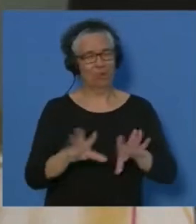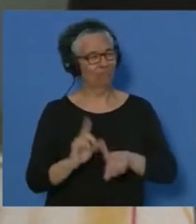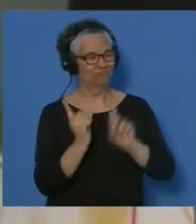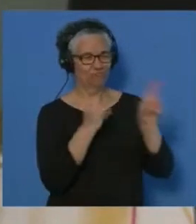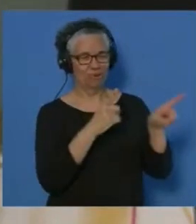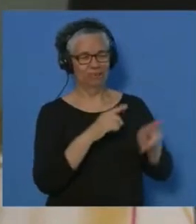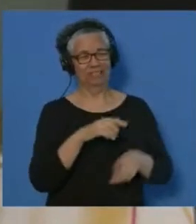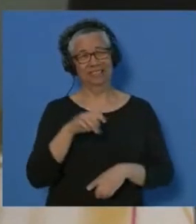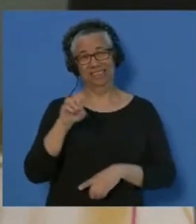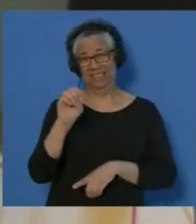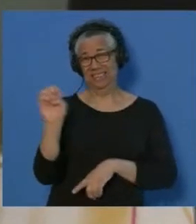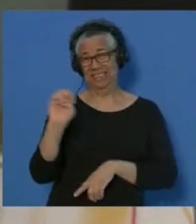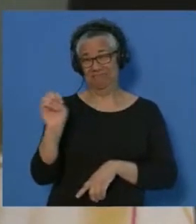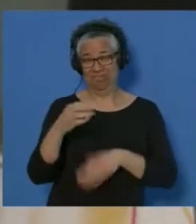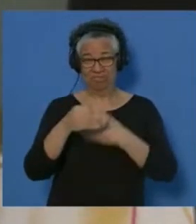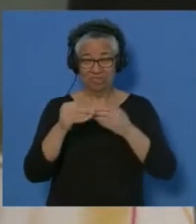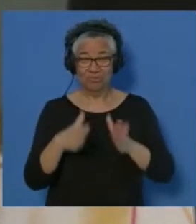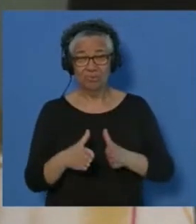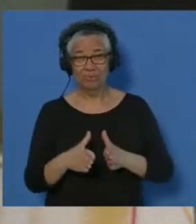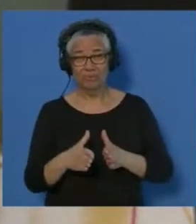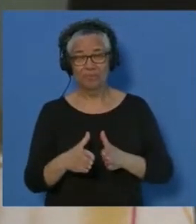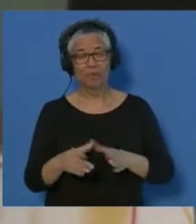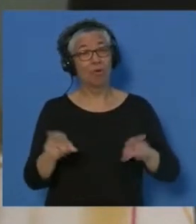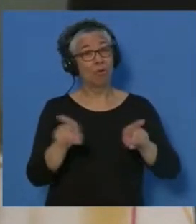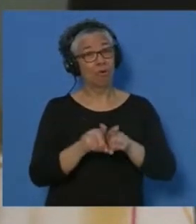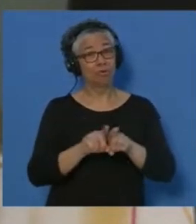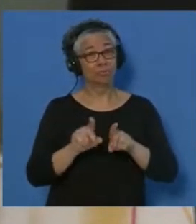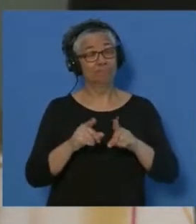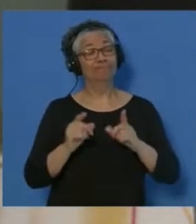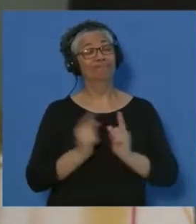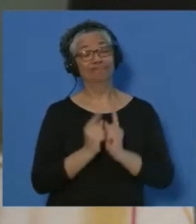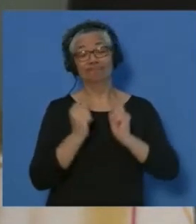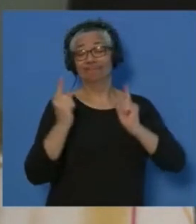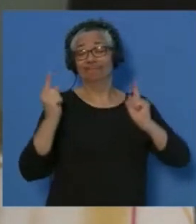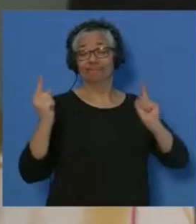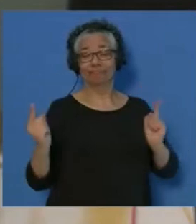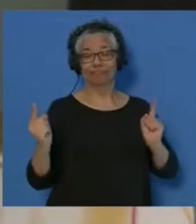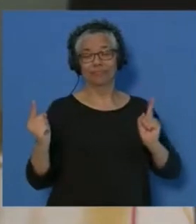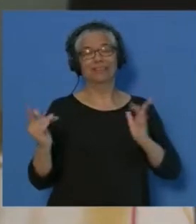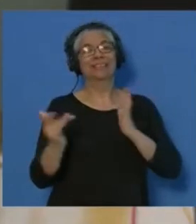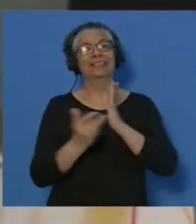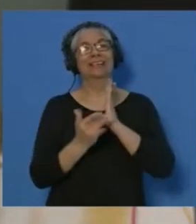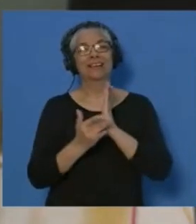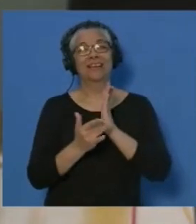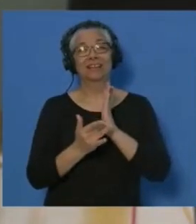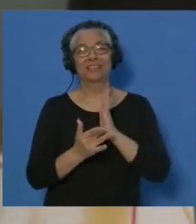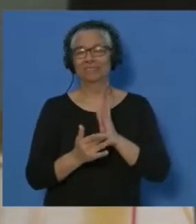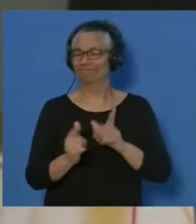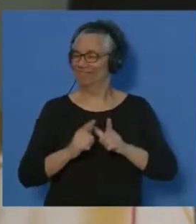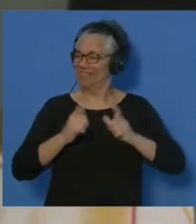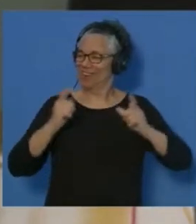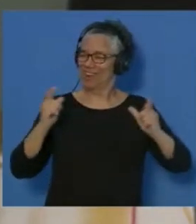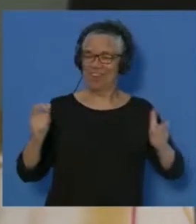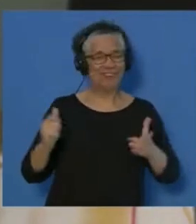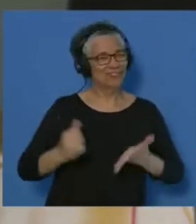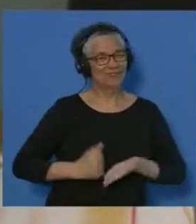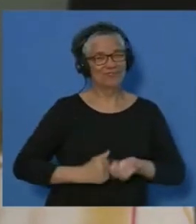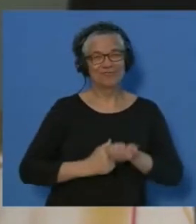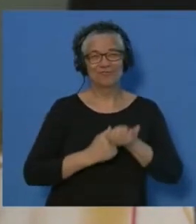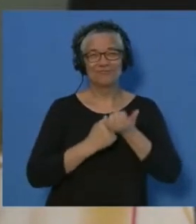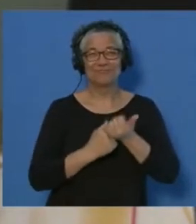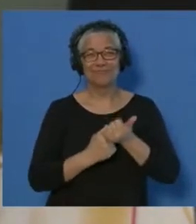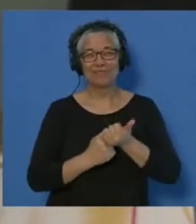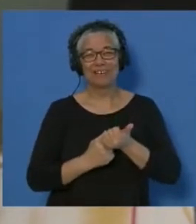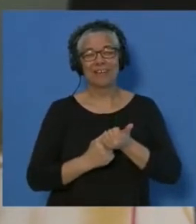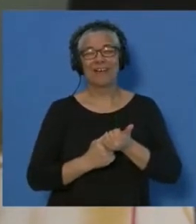In addition to physical distancing to prevent COVID, technology is going to be a big part on how we